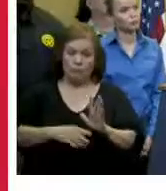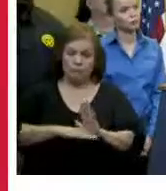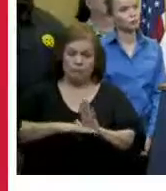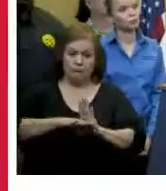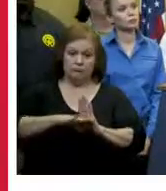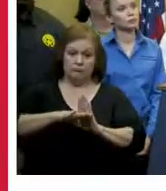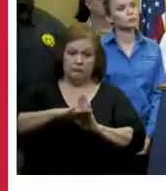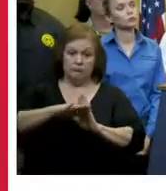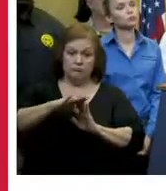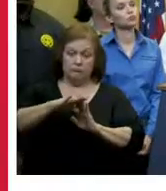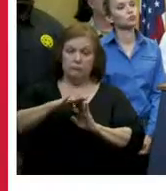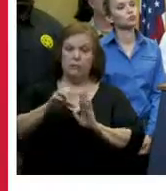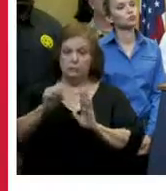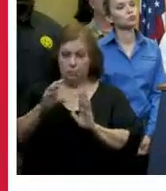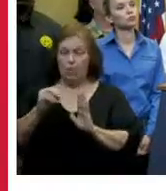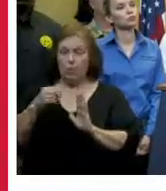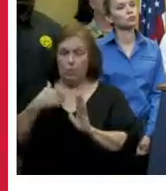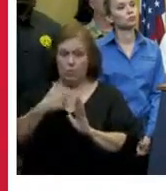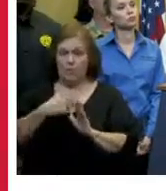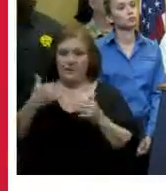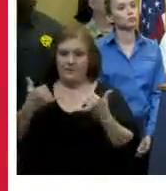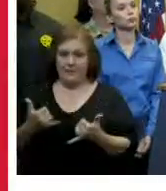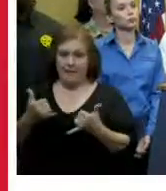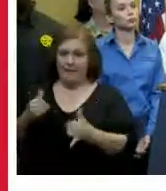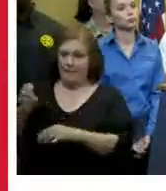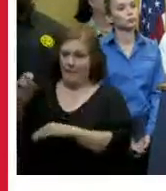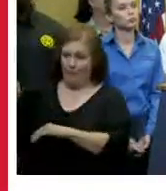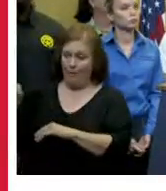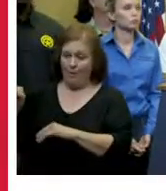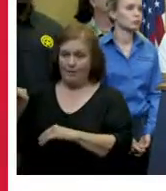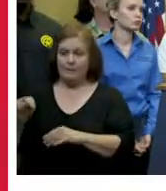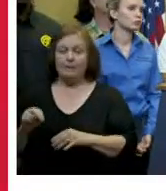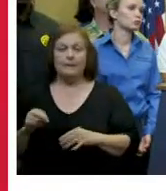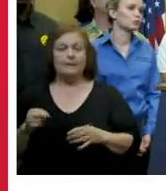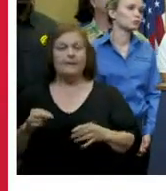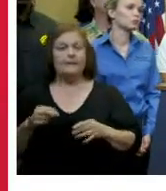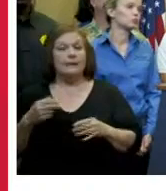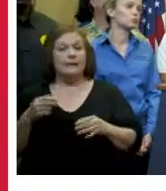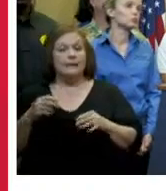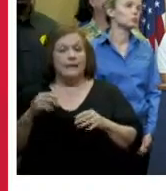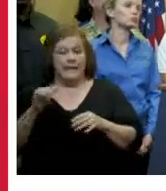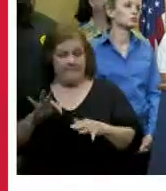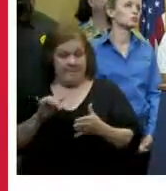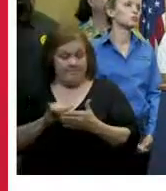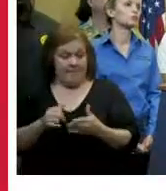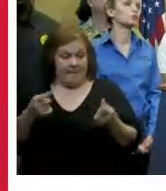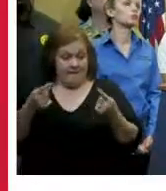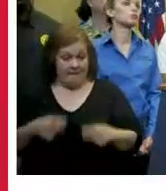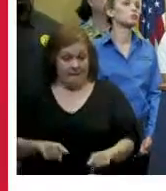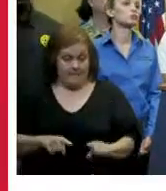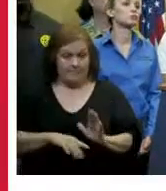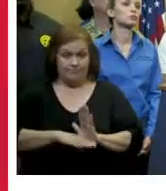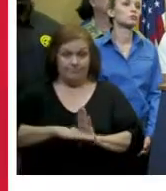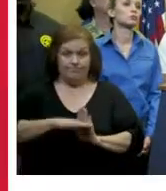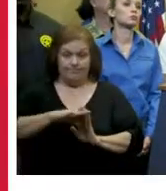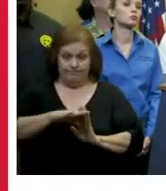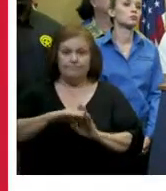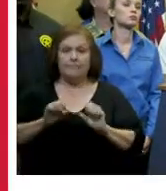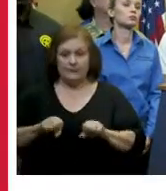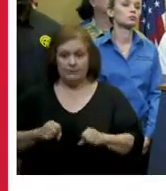image so we are deactivating it so that means we are we will lose power to two of those 25 cycle pumps